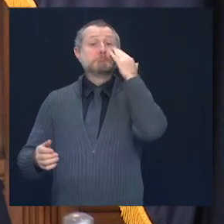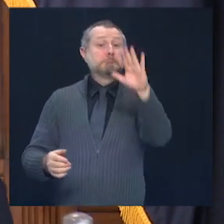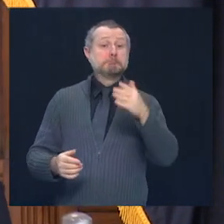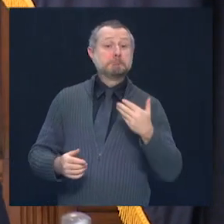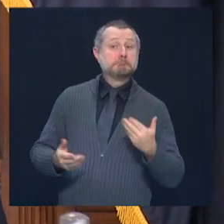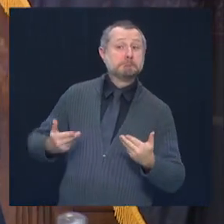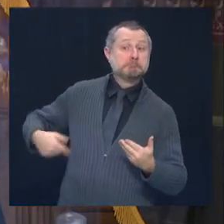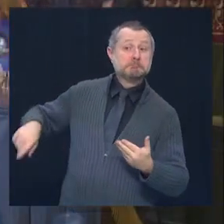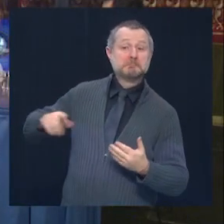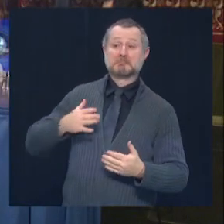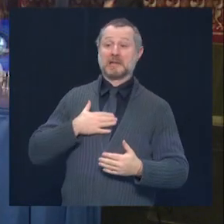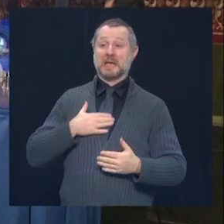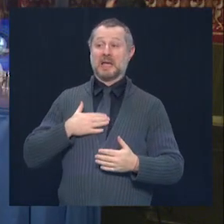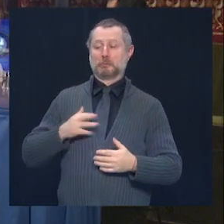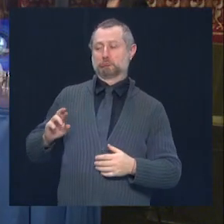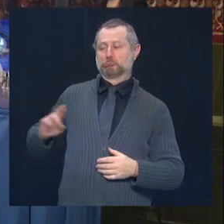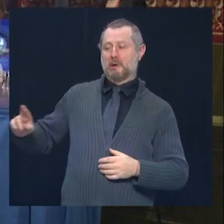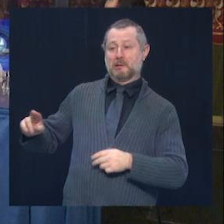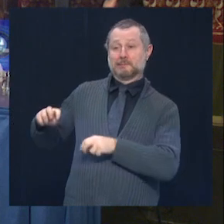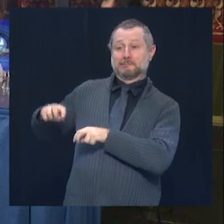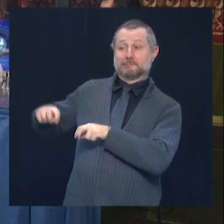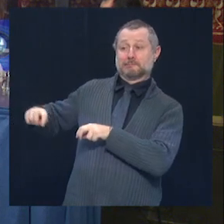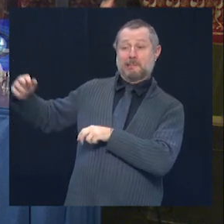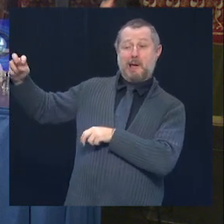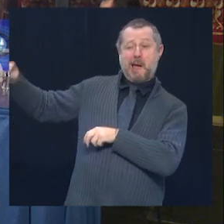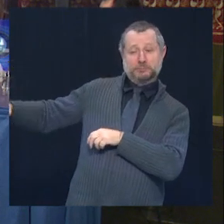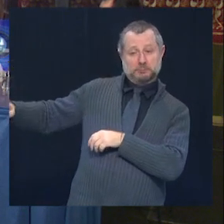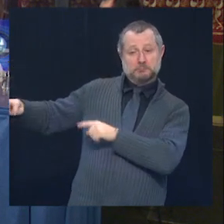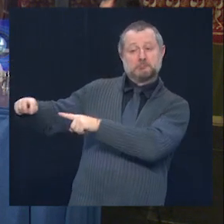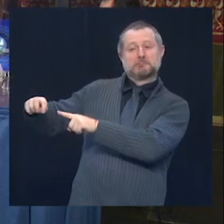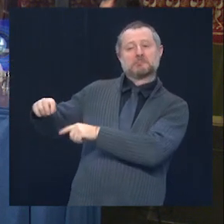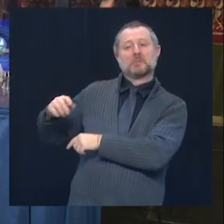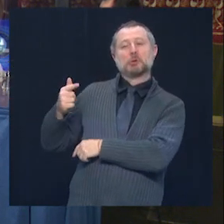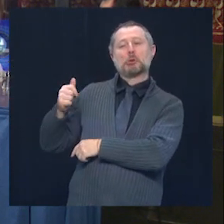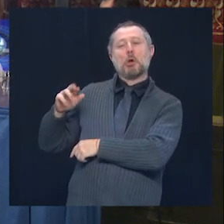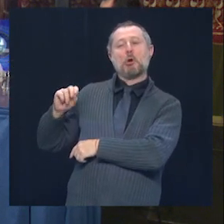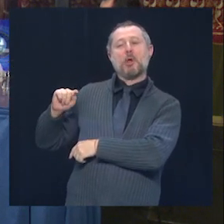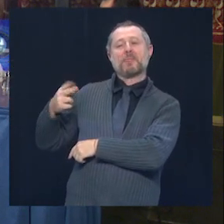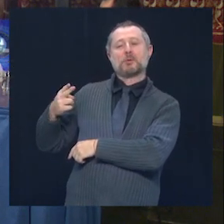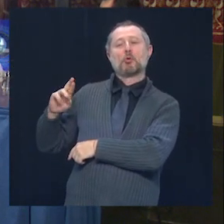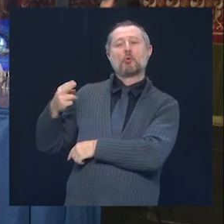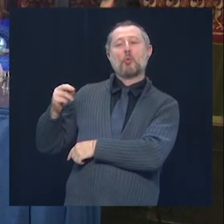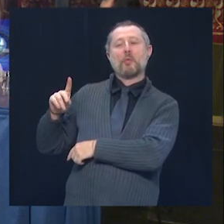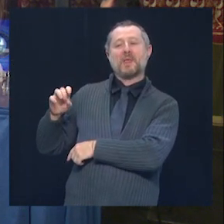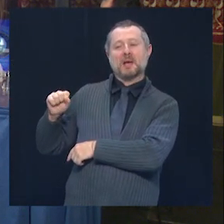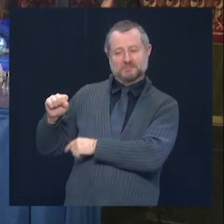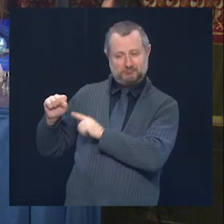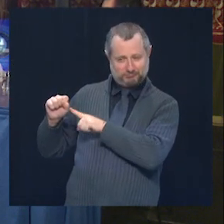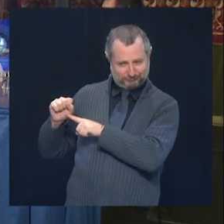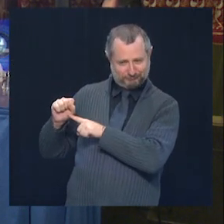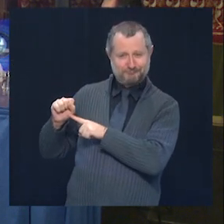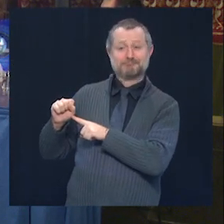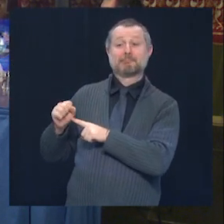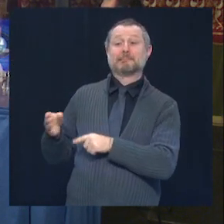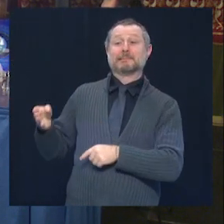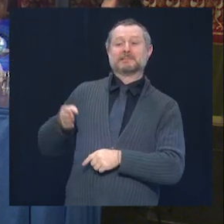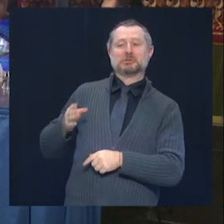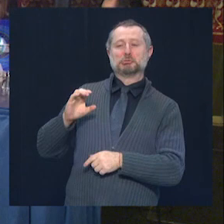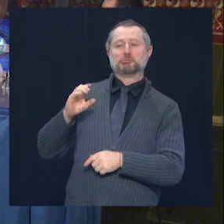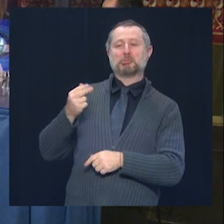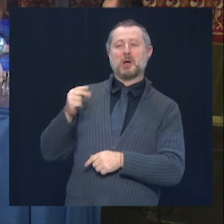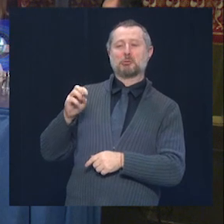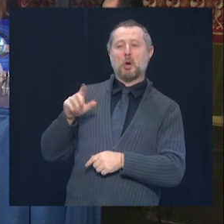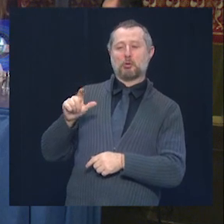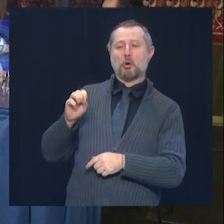from my very far right, Mr. Gareth Rhoads, then Chancellor Jim Malatras, Commissioner